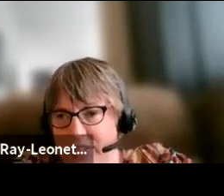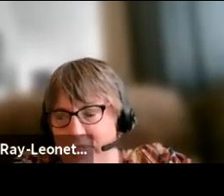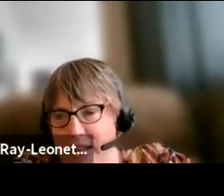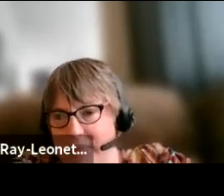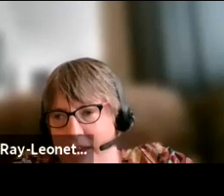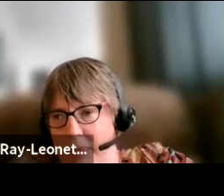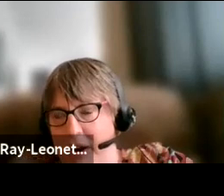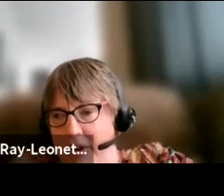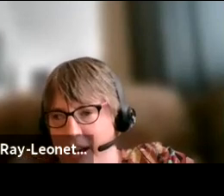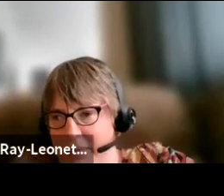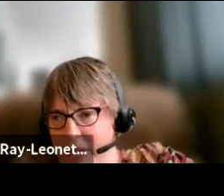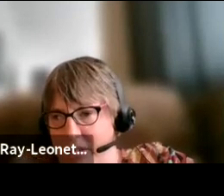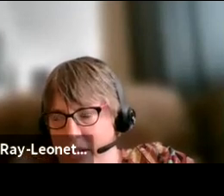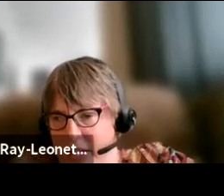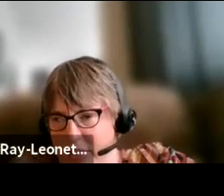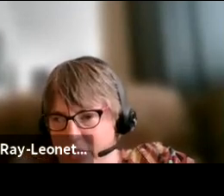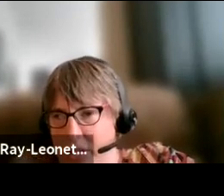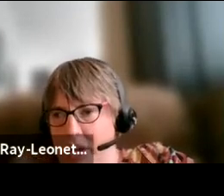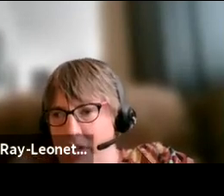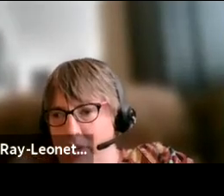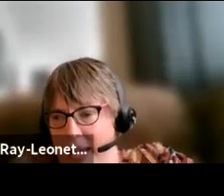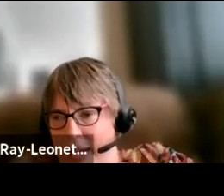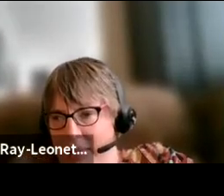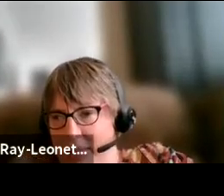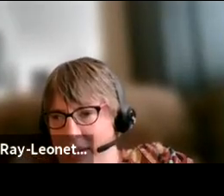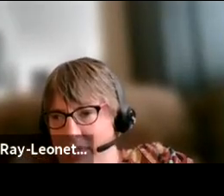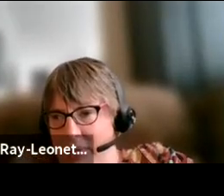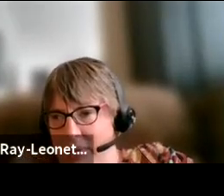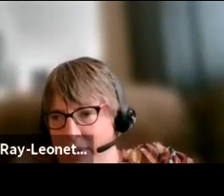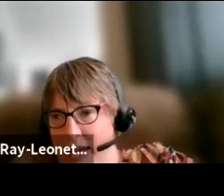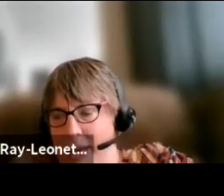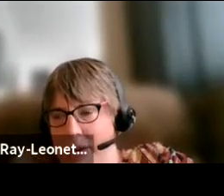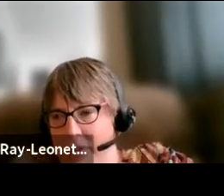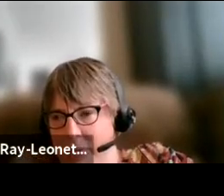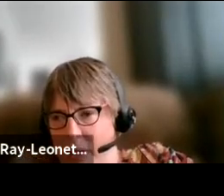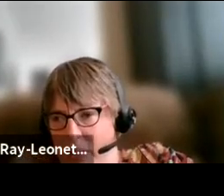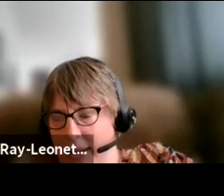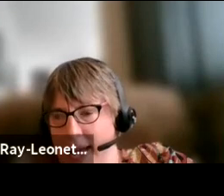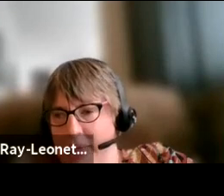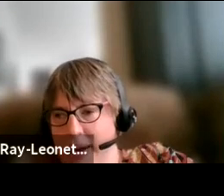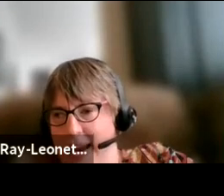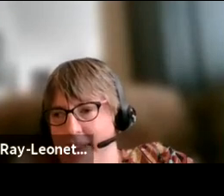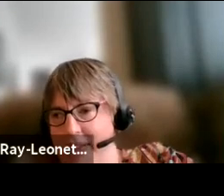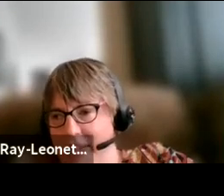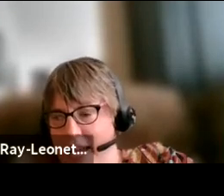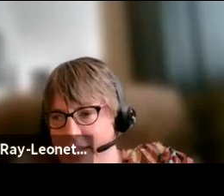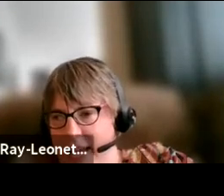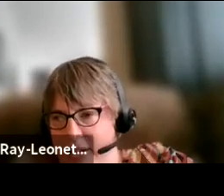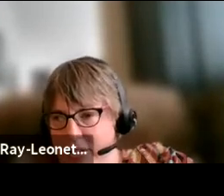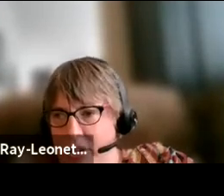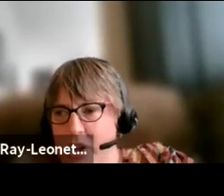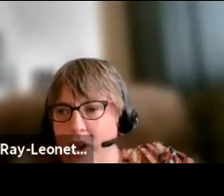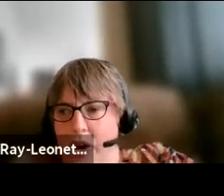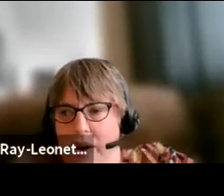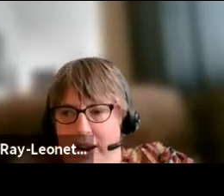we need with individuals at both the Polk and the Whitehaven state